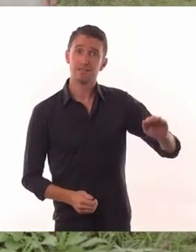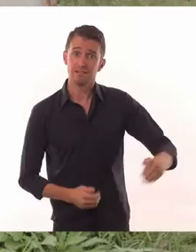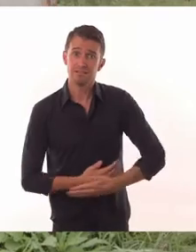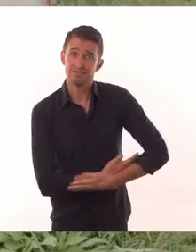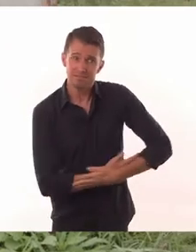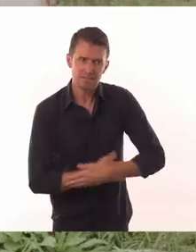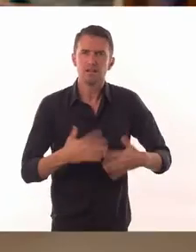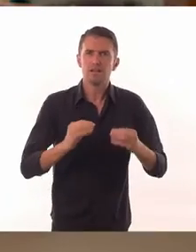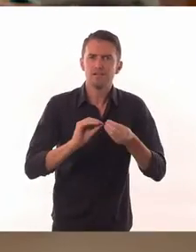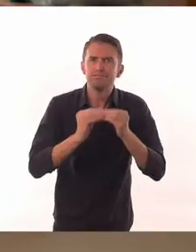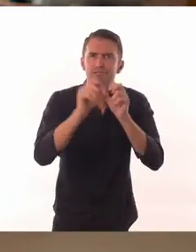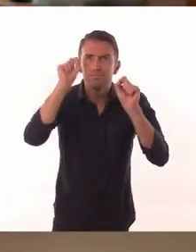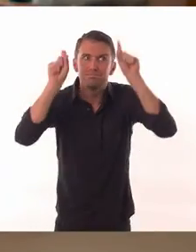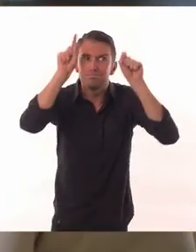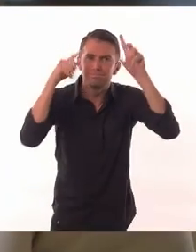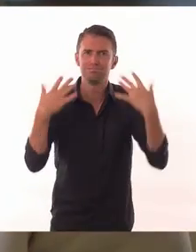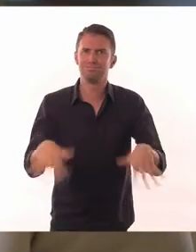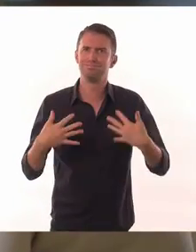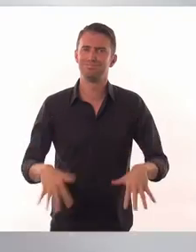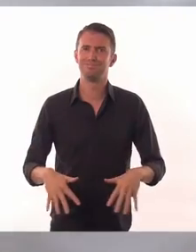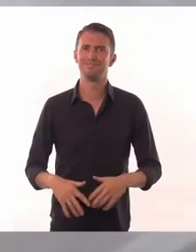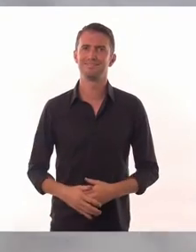They're the world's original innovators.